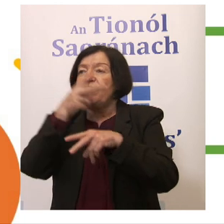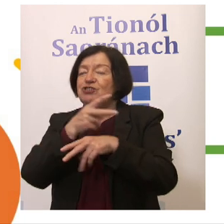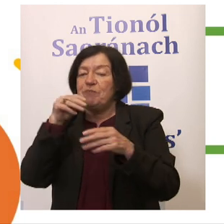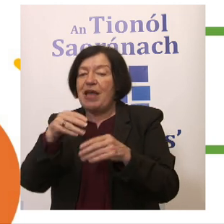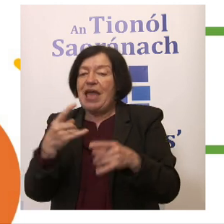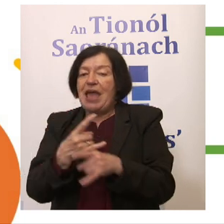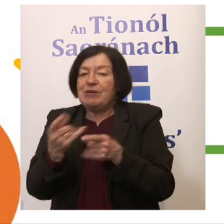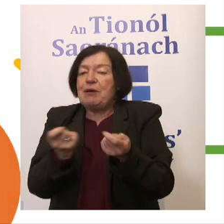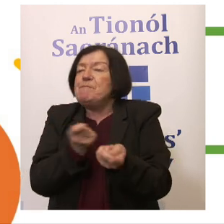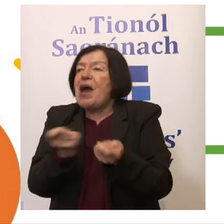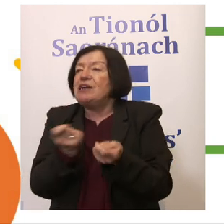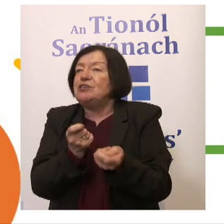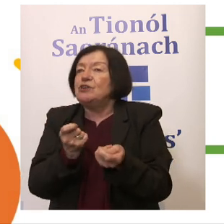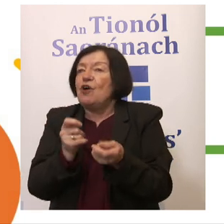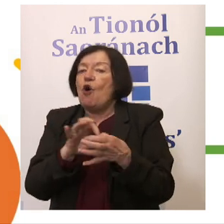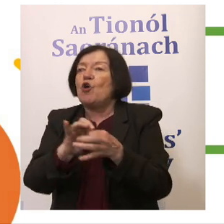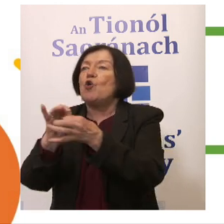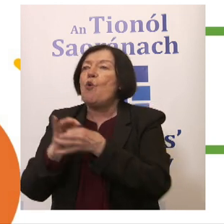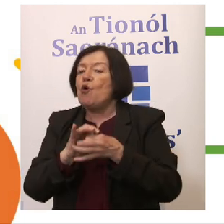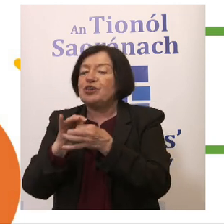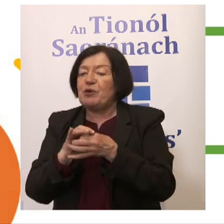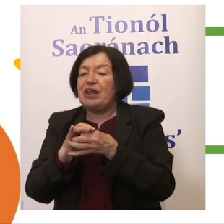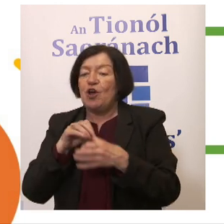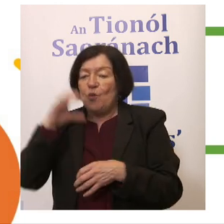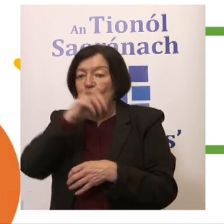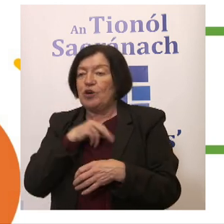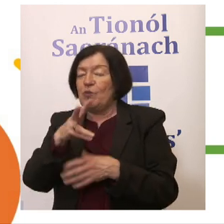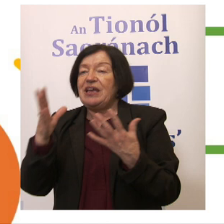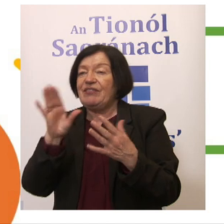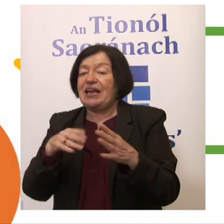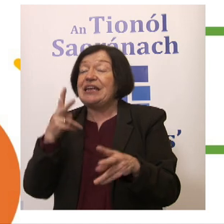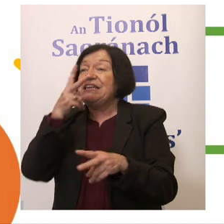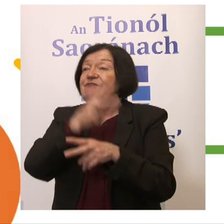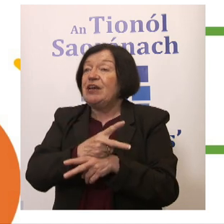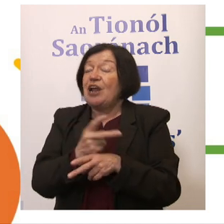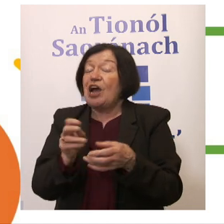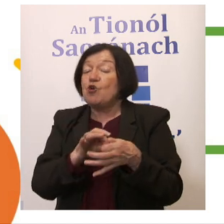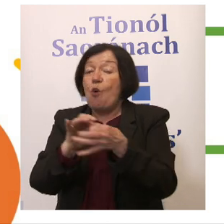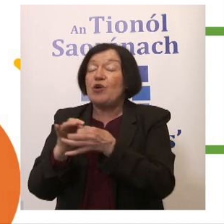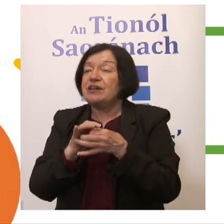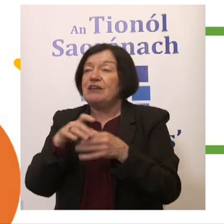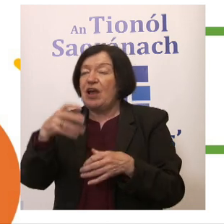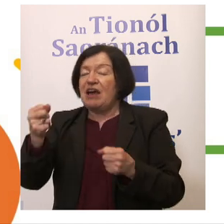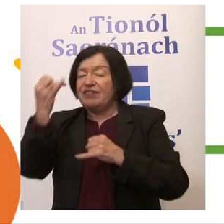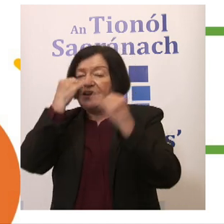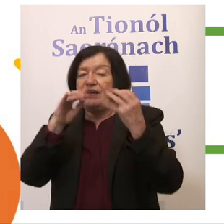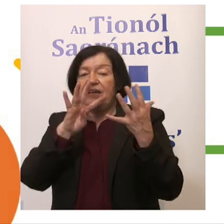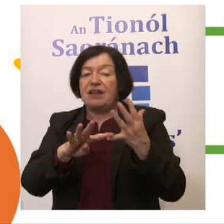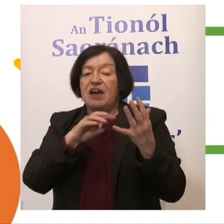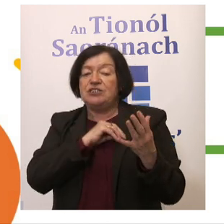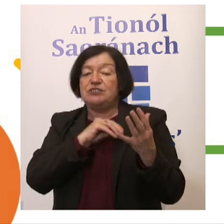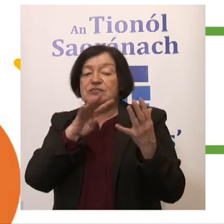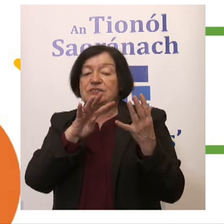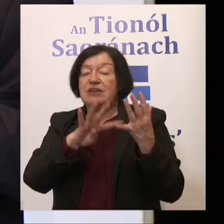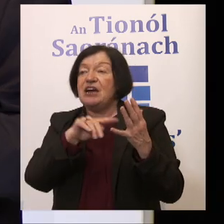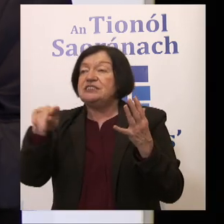able to manage. Or might be able to coordinate if we're looking at ways in which they can intervene and coordinate. And you've got this idea of the nine-to-nine campus. One of the